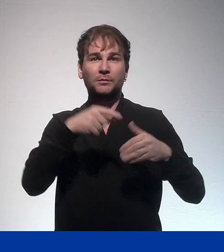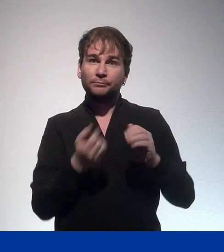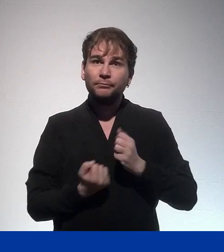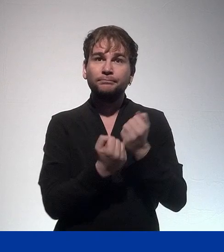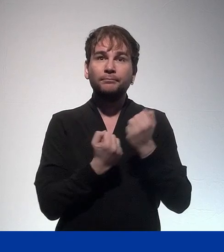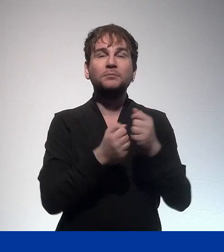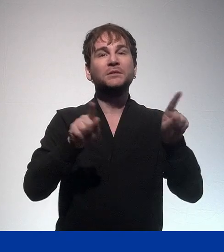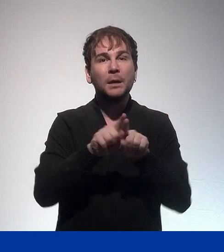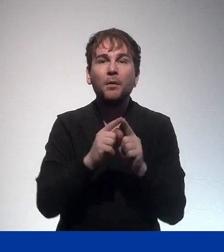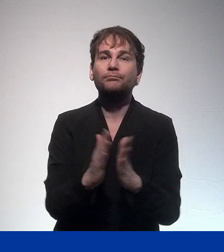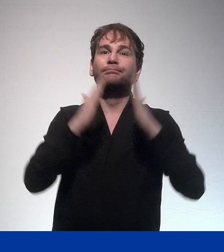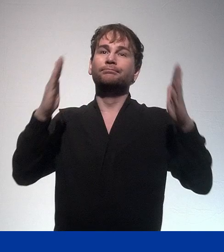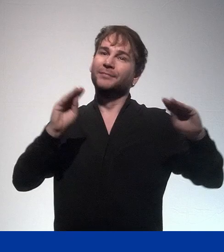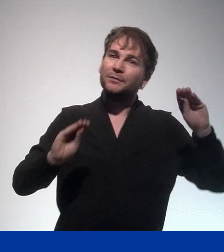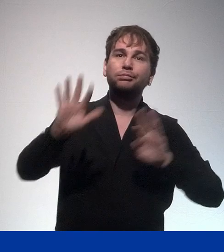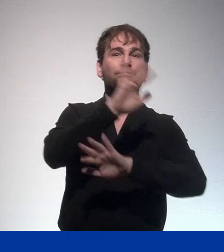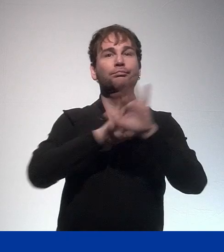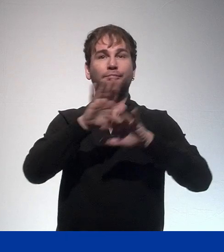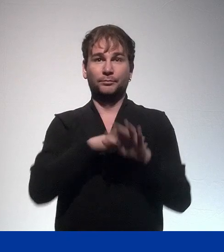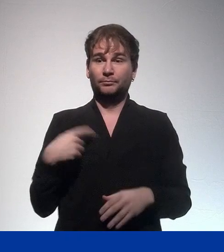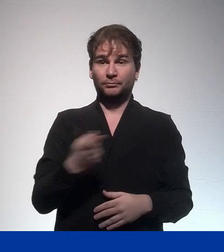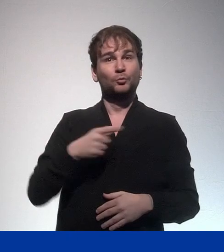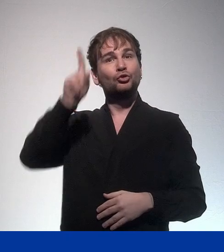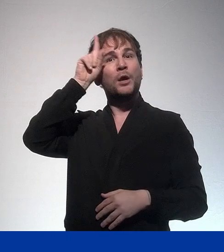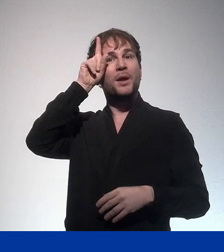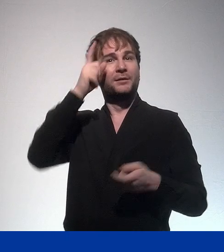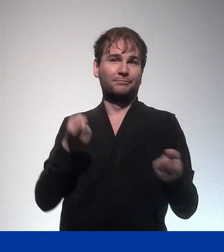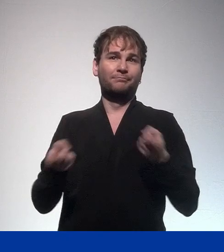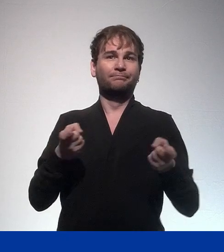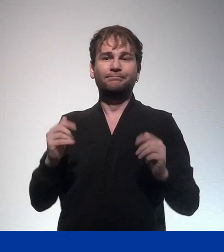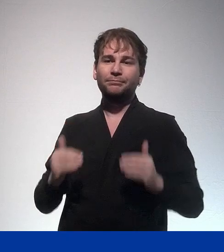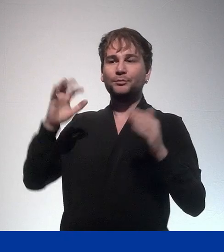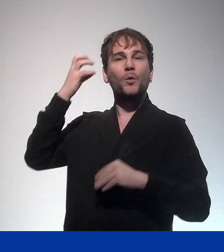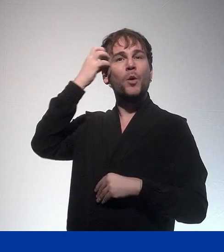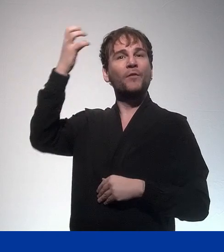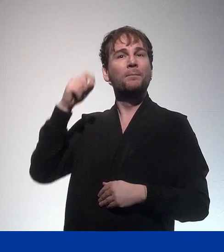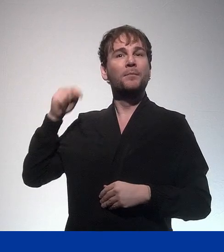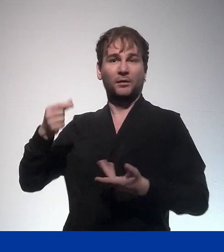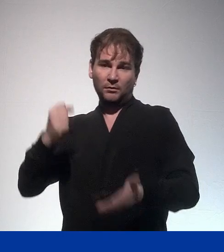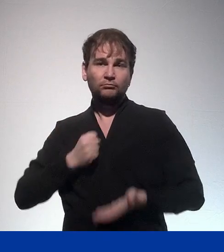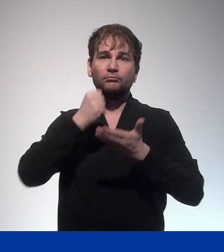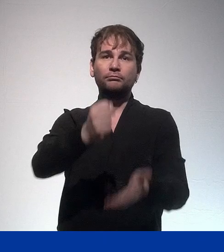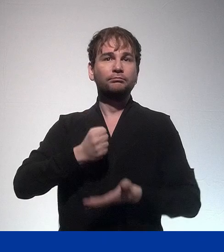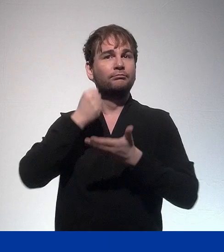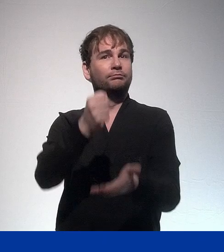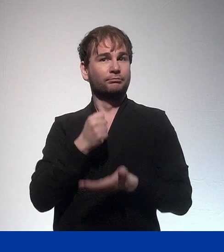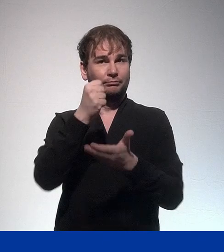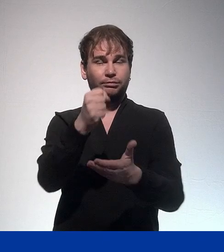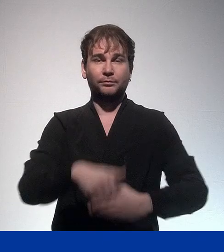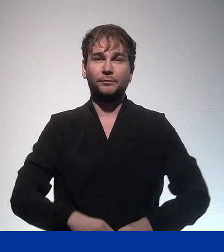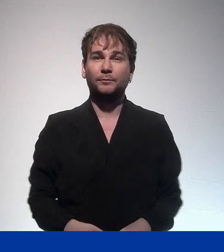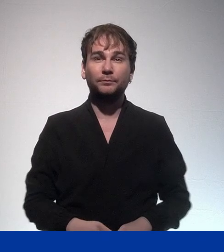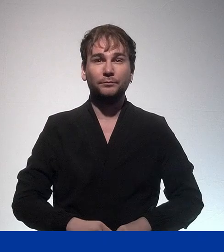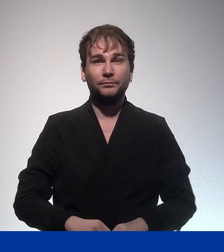projects for young people with young people across Europe. And the German federal government wants to earmark further funds